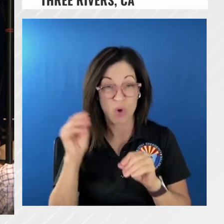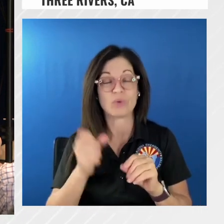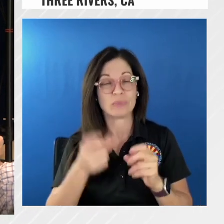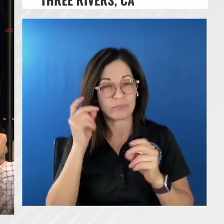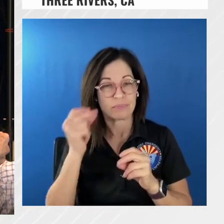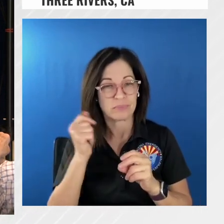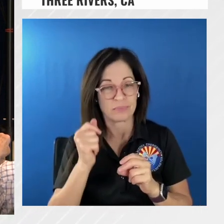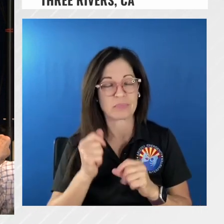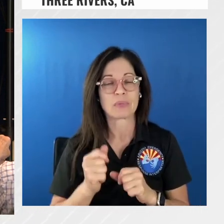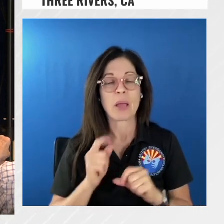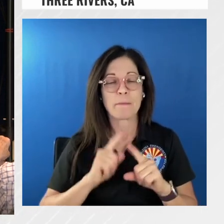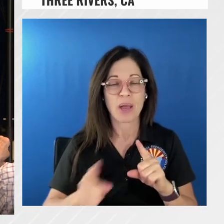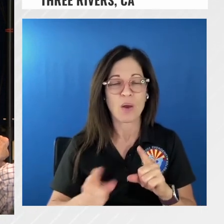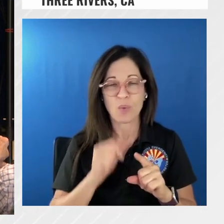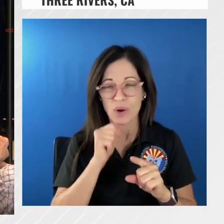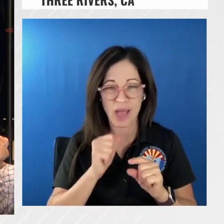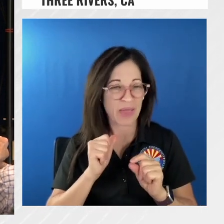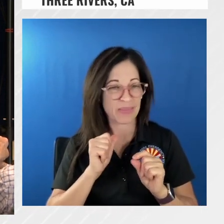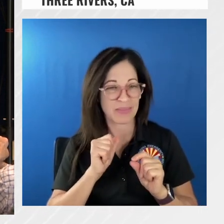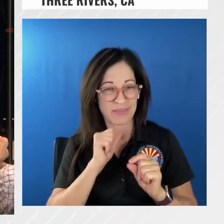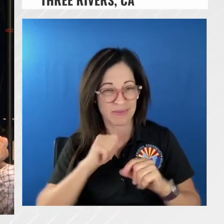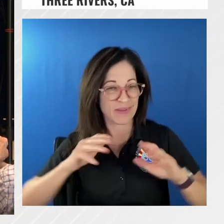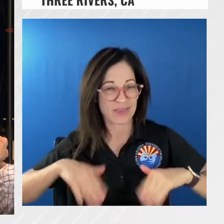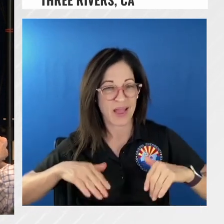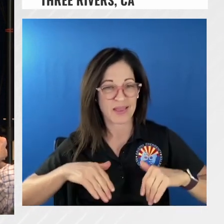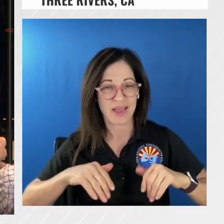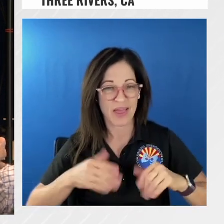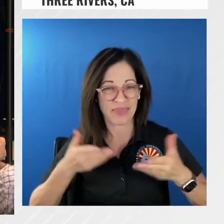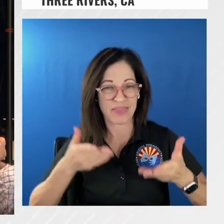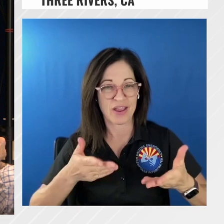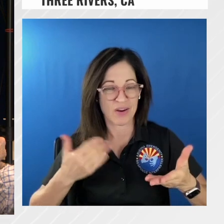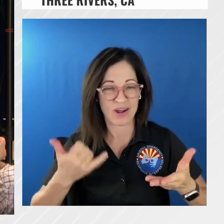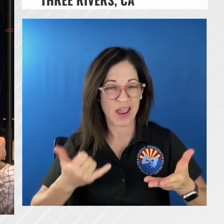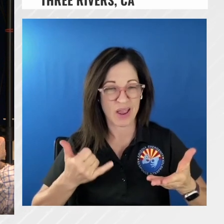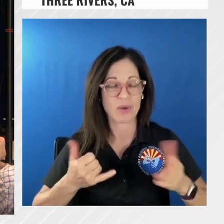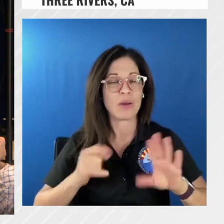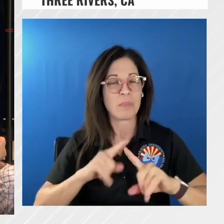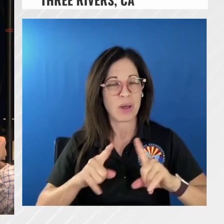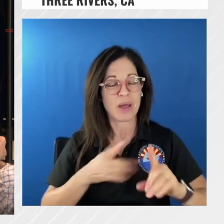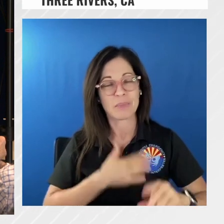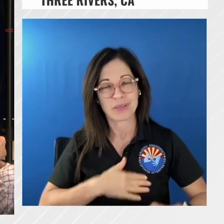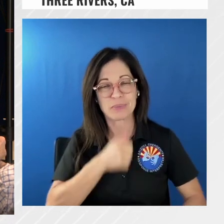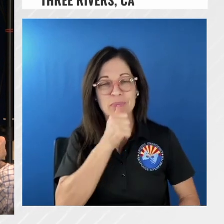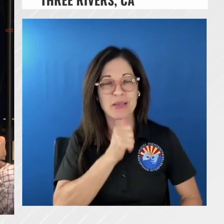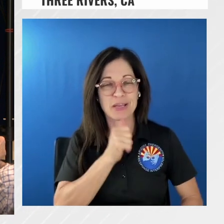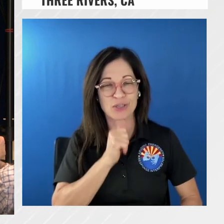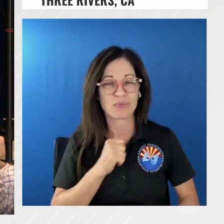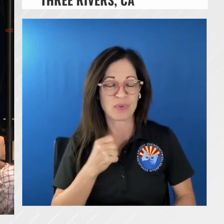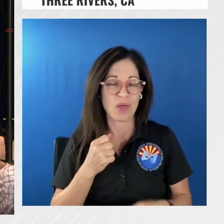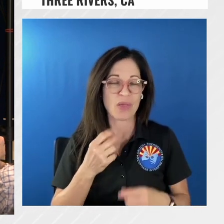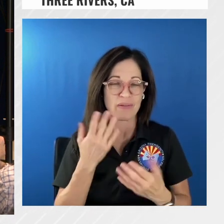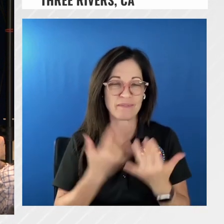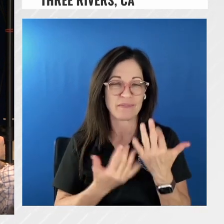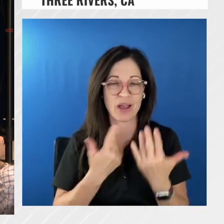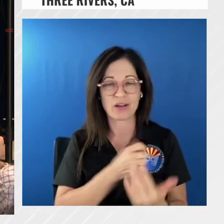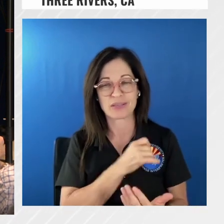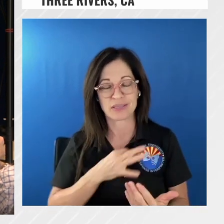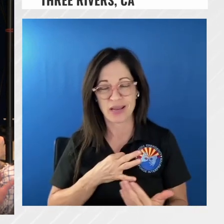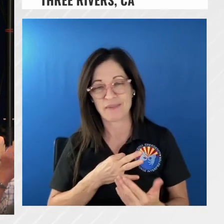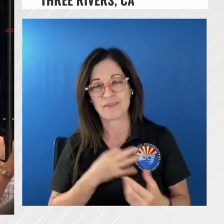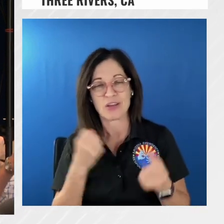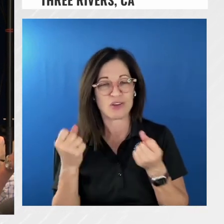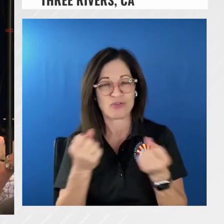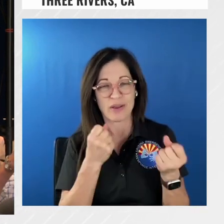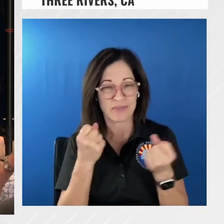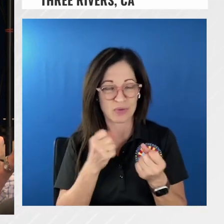that area so be patient with all the crews and stuff coming through that south fork road there especially at the end we're having a lot of parking issues so